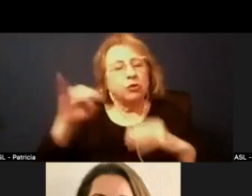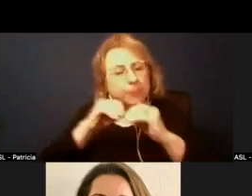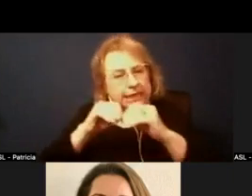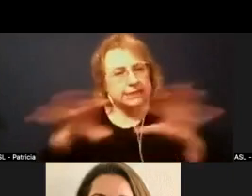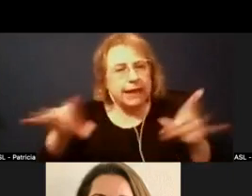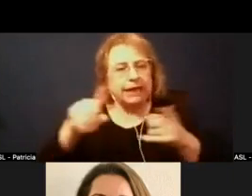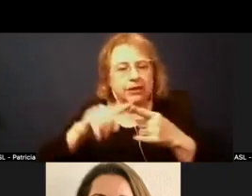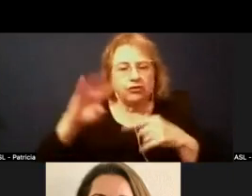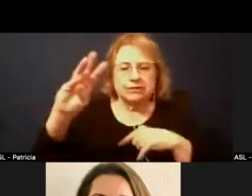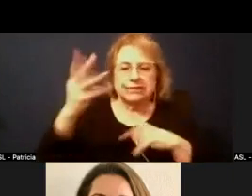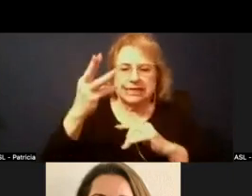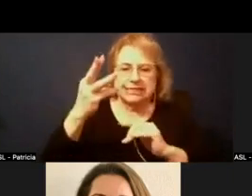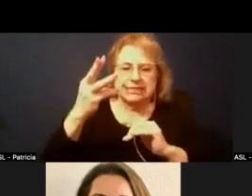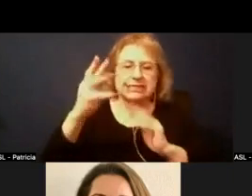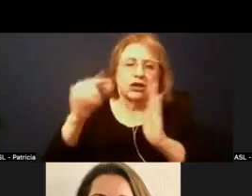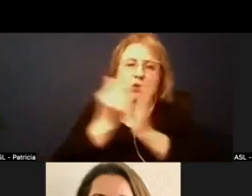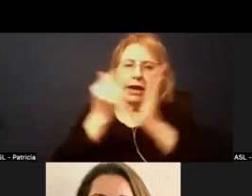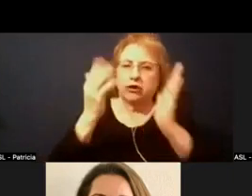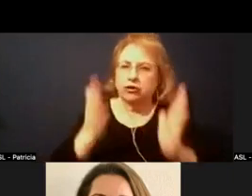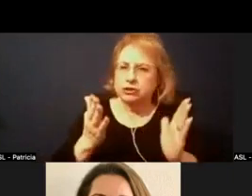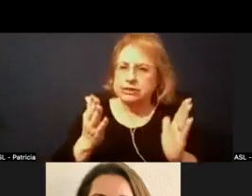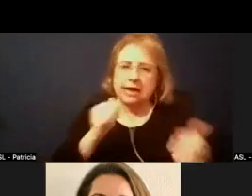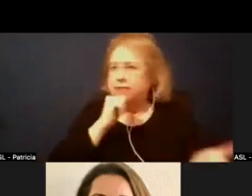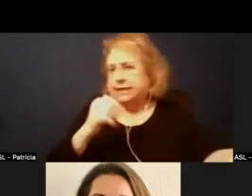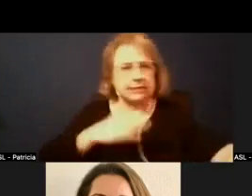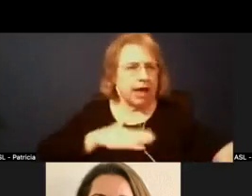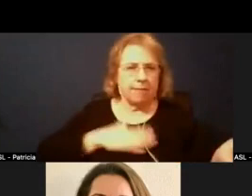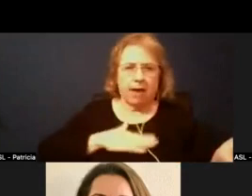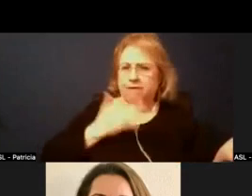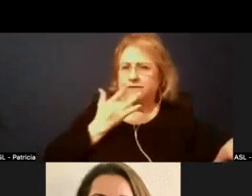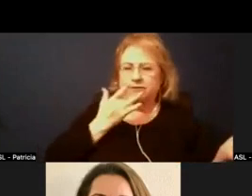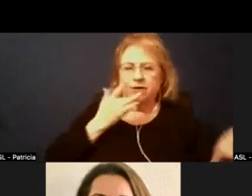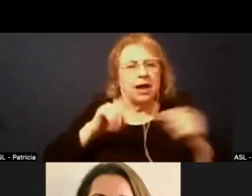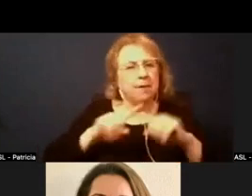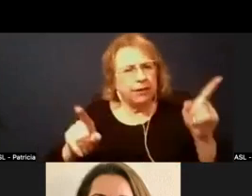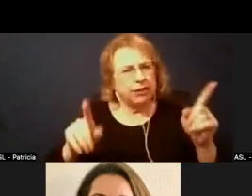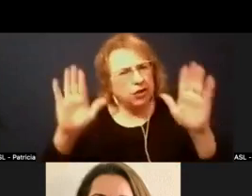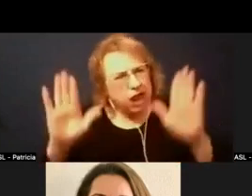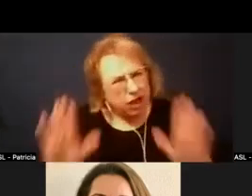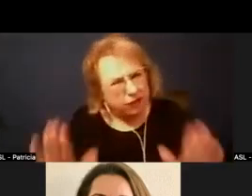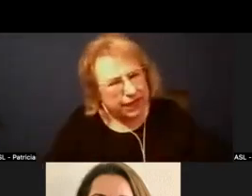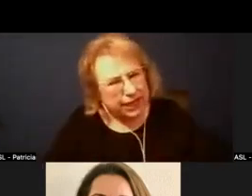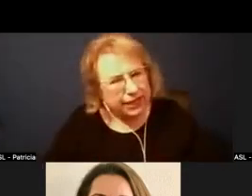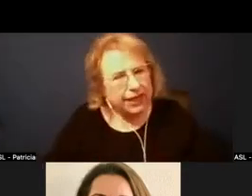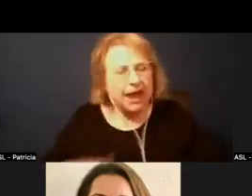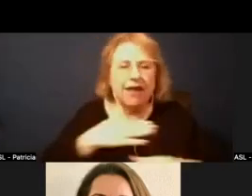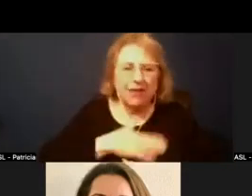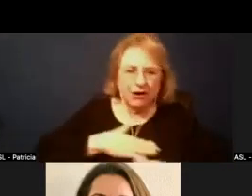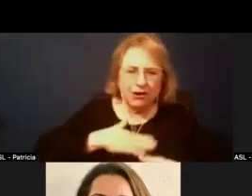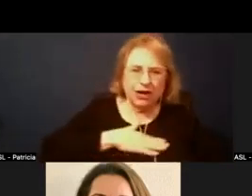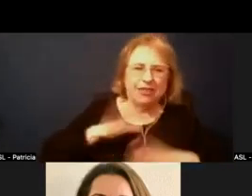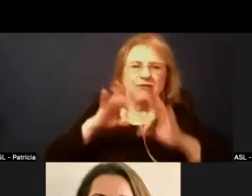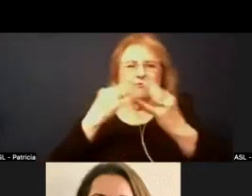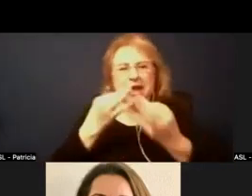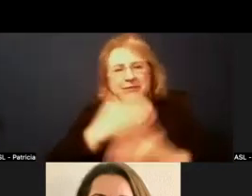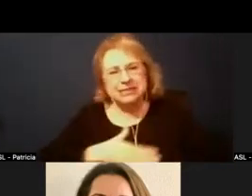and I'm an elementary guy so sixth graders that's that's that's not my wheelhouse, but they are lovely and I'm enjoying it and they're enjoying it and the families are enjoying